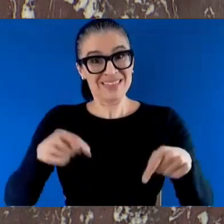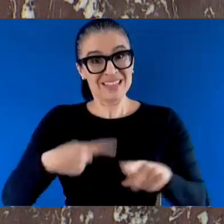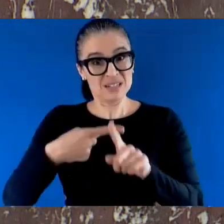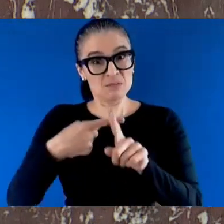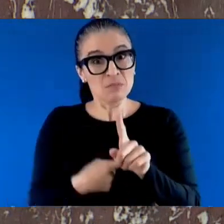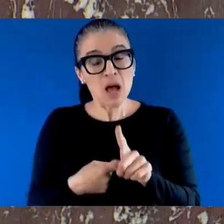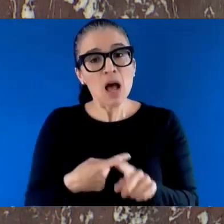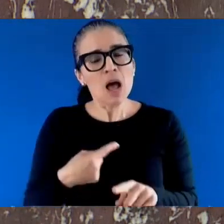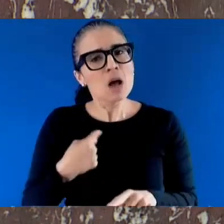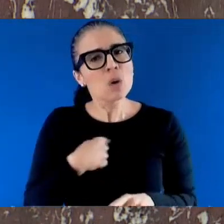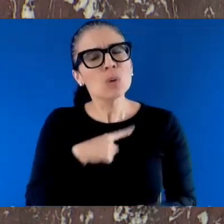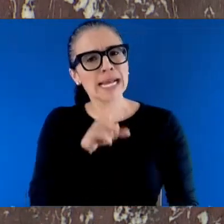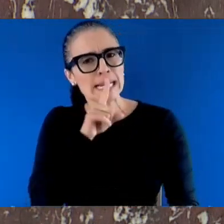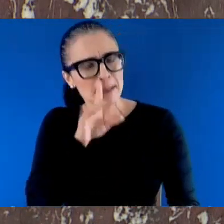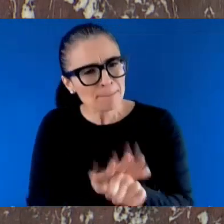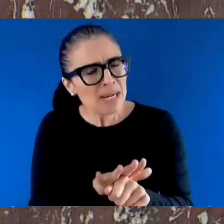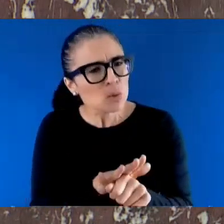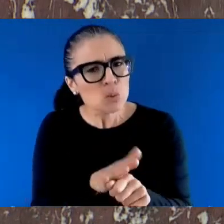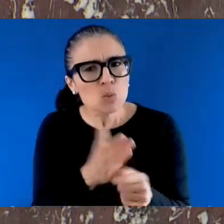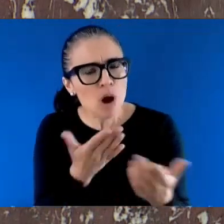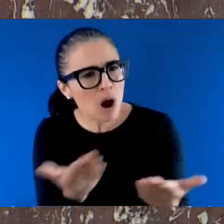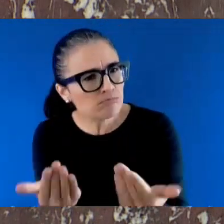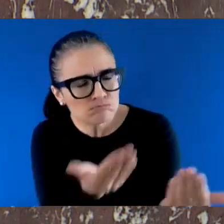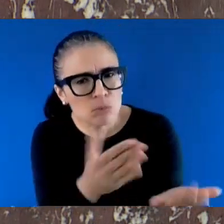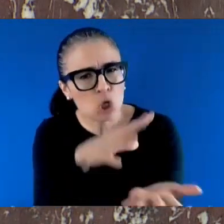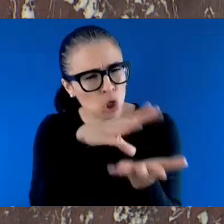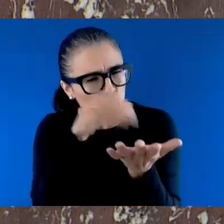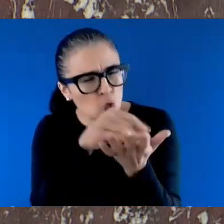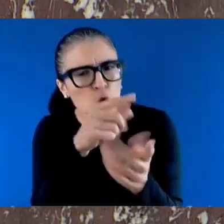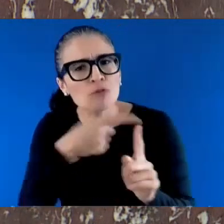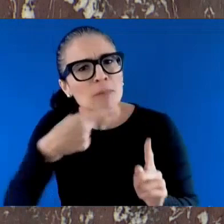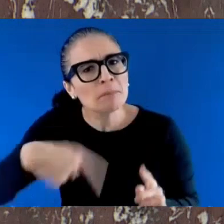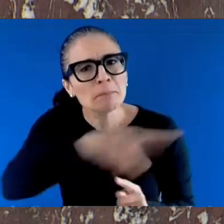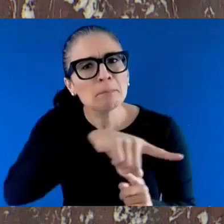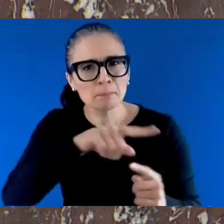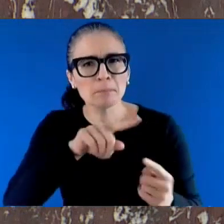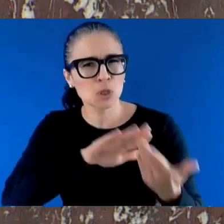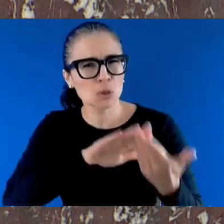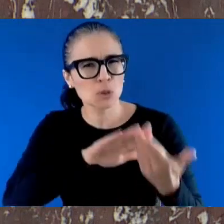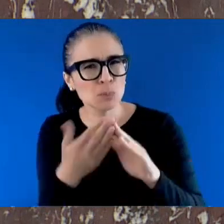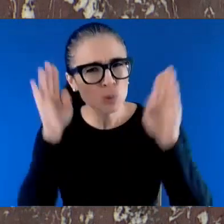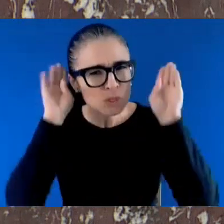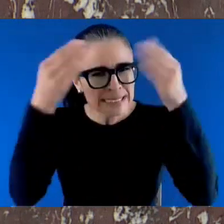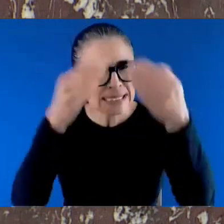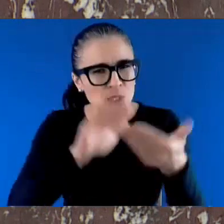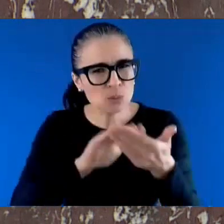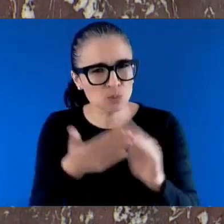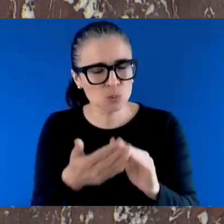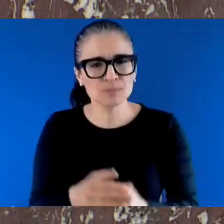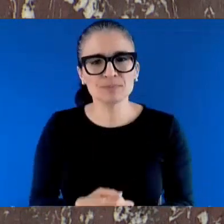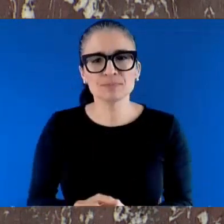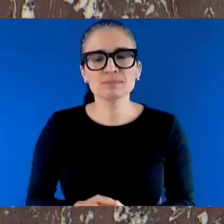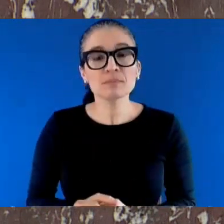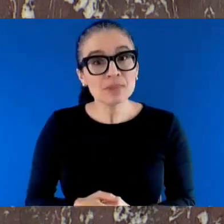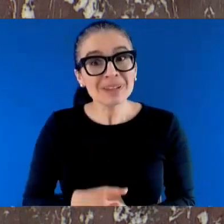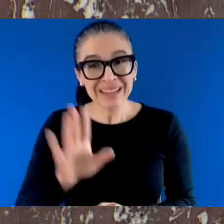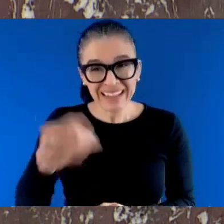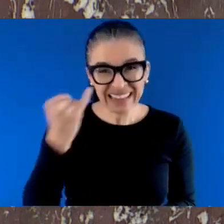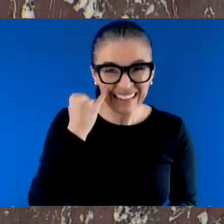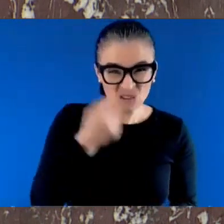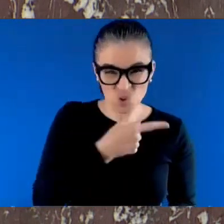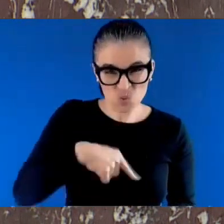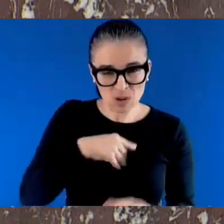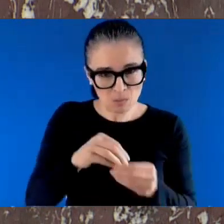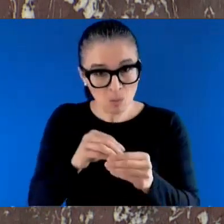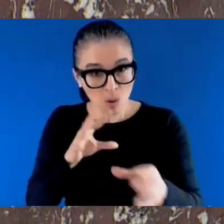because by engaging more deeply in supporting the values of diversity and inclusivity, we do more than honour the Sikh community. We